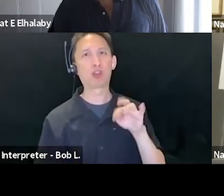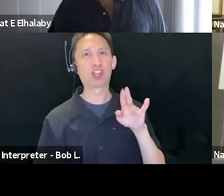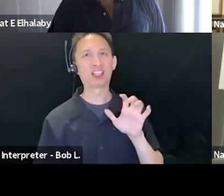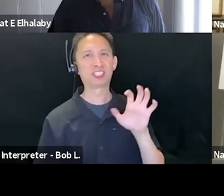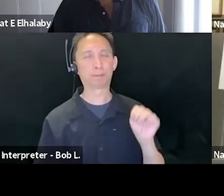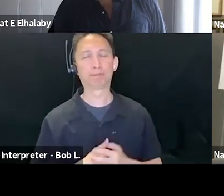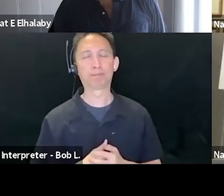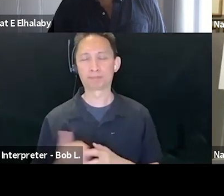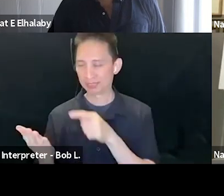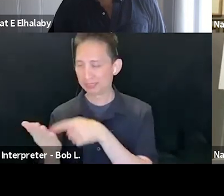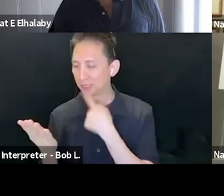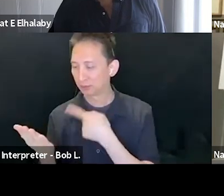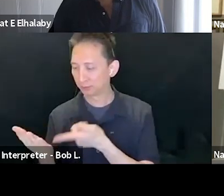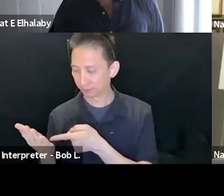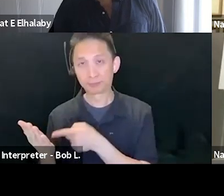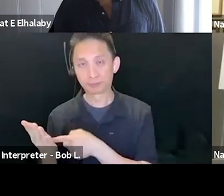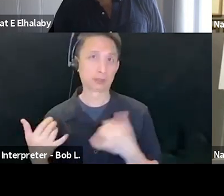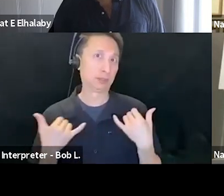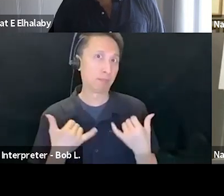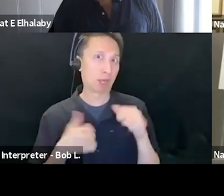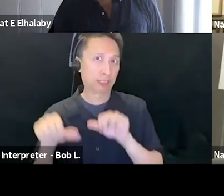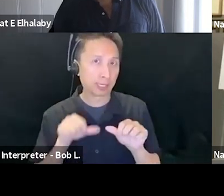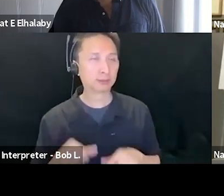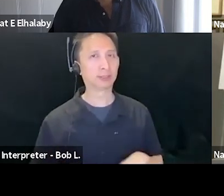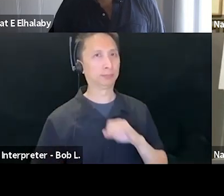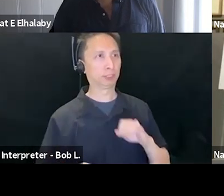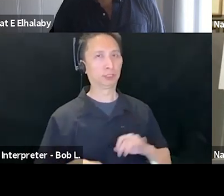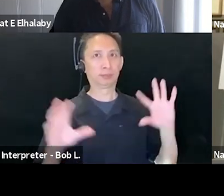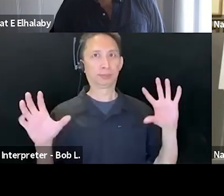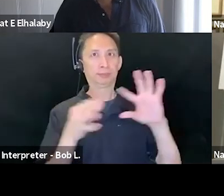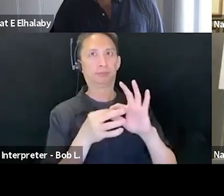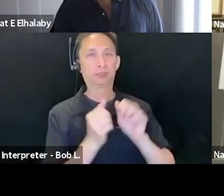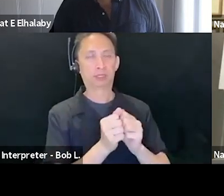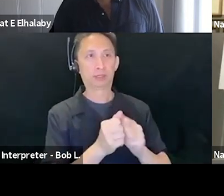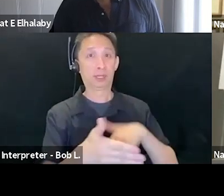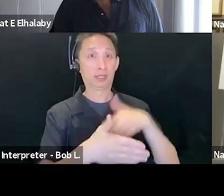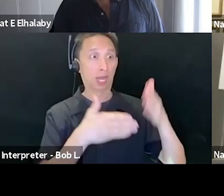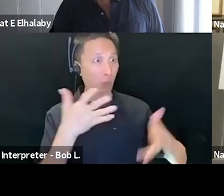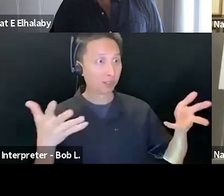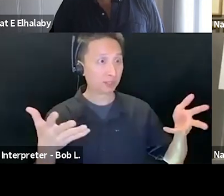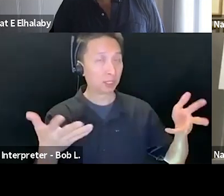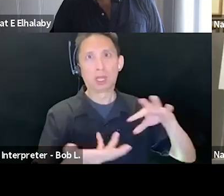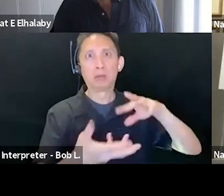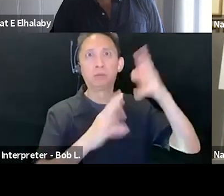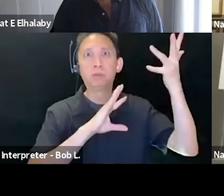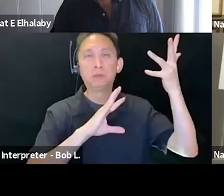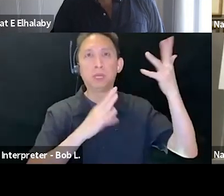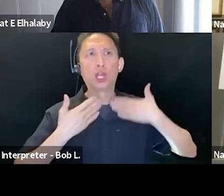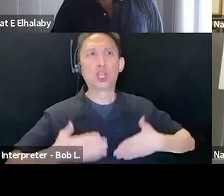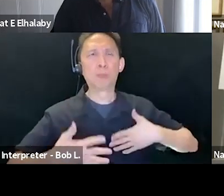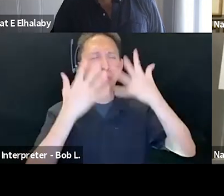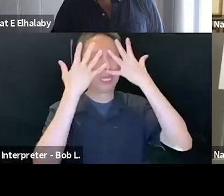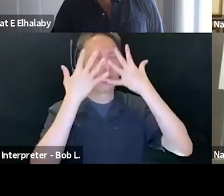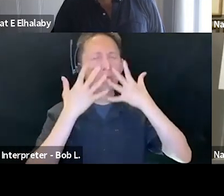Thus a marriage was made between modern science and imperialism, whose consequence was untold catastrophe, human misery beyond count,